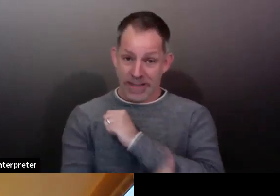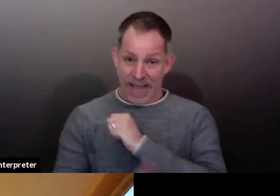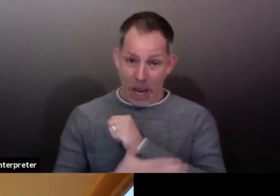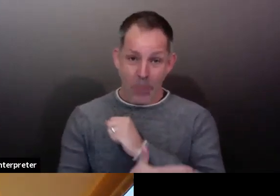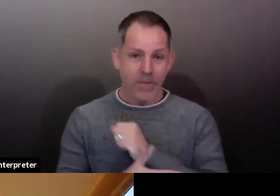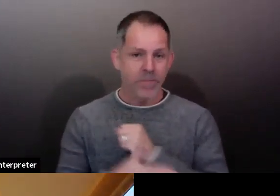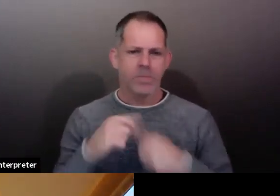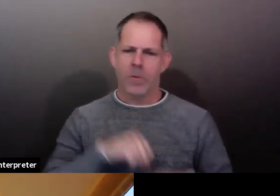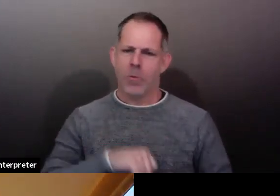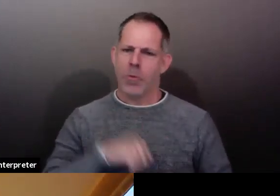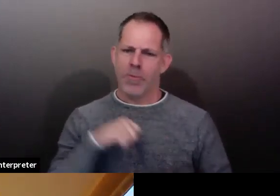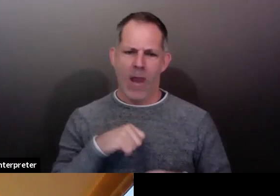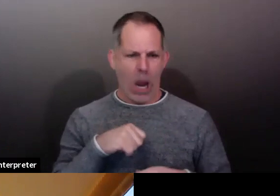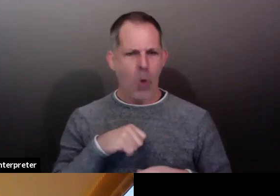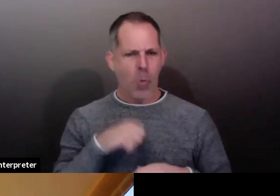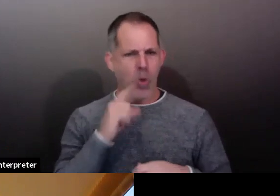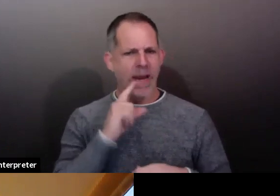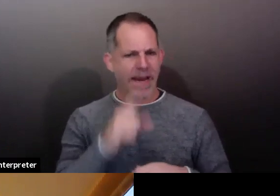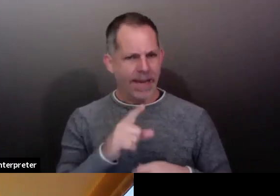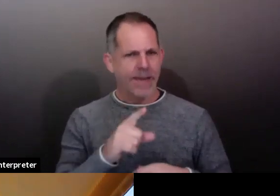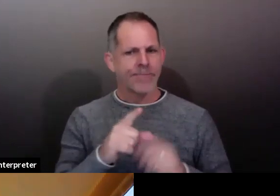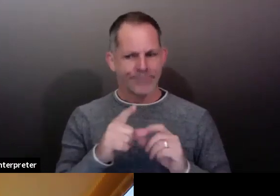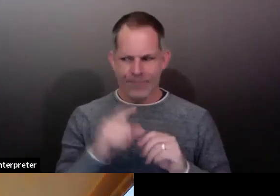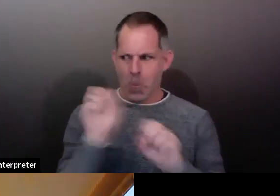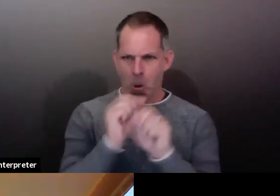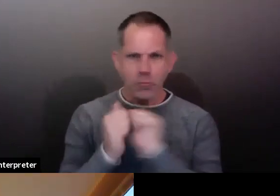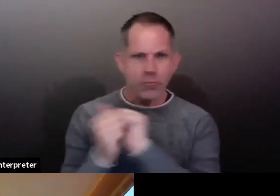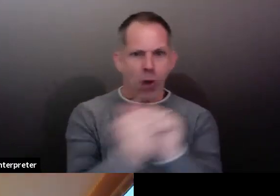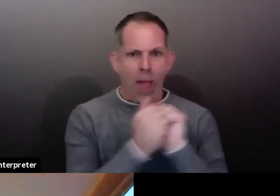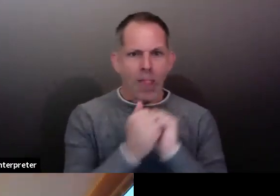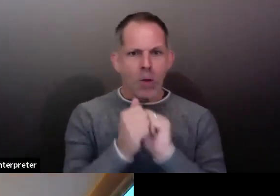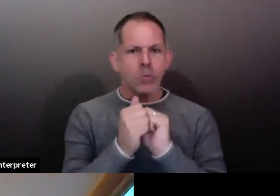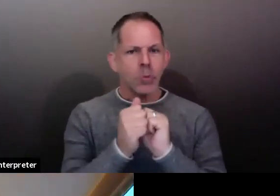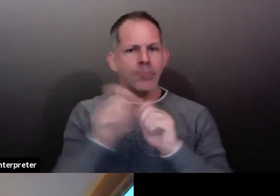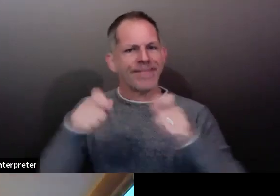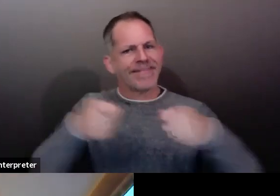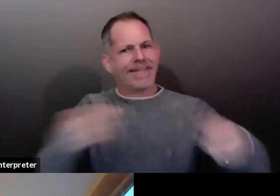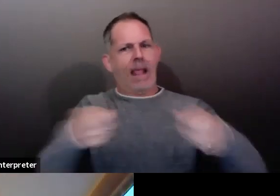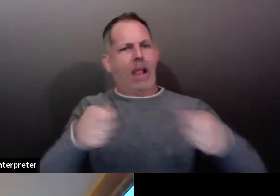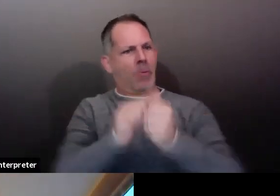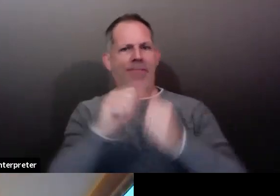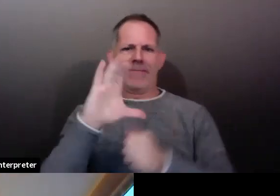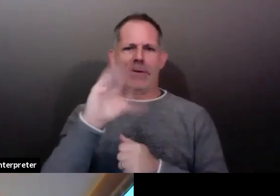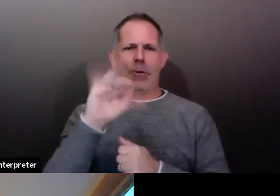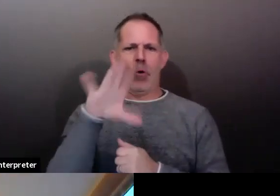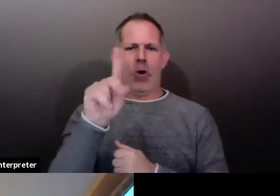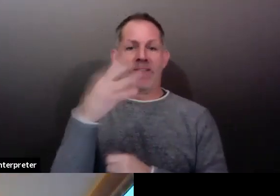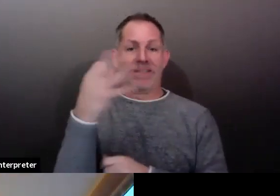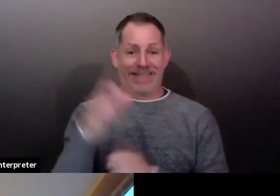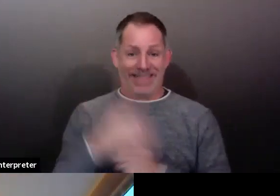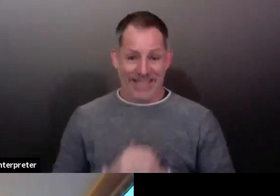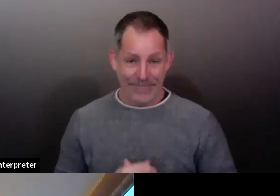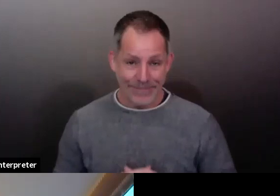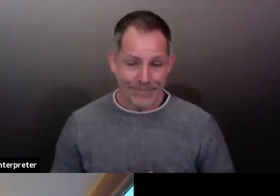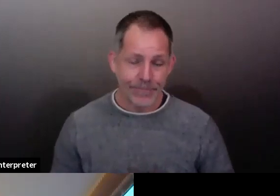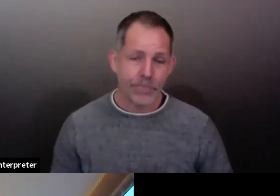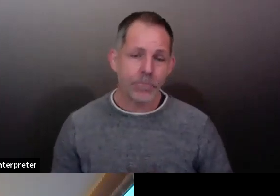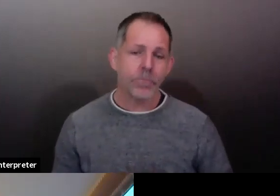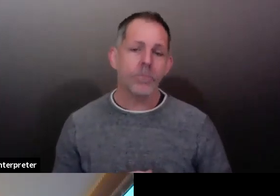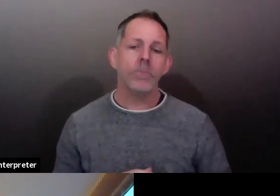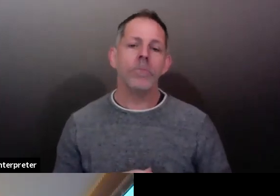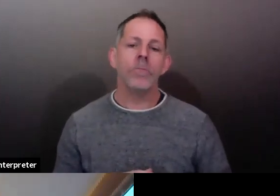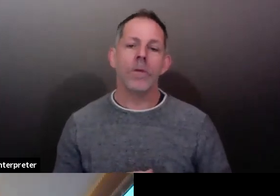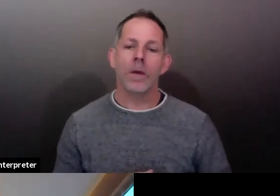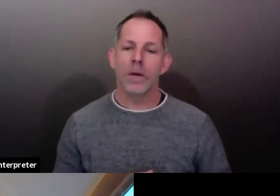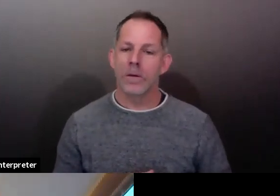and the response of the public. So I'm confident that going forward, we will do so in unity. So